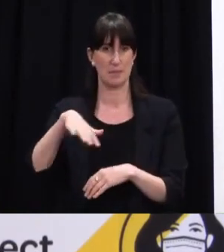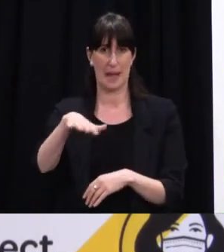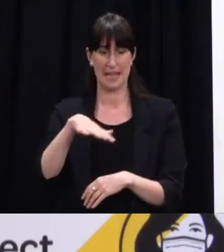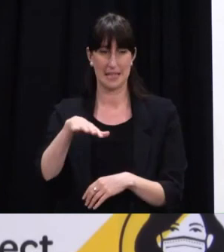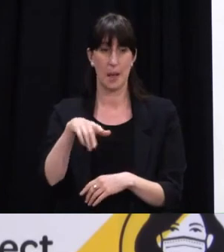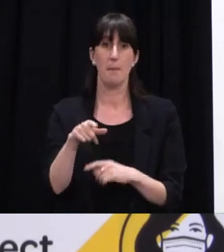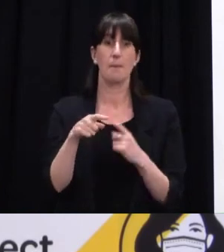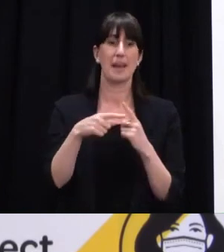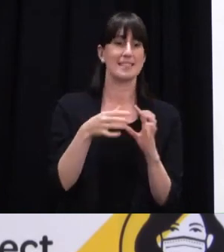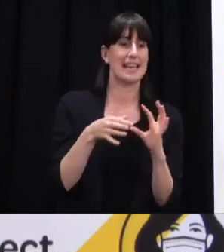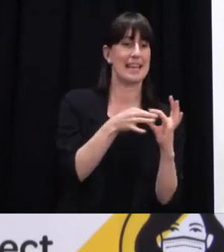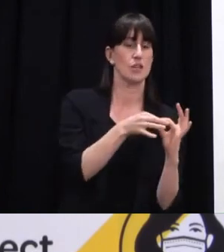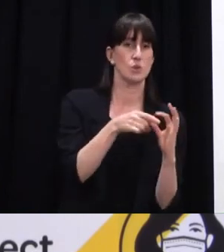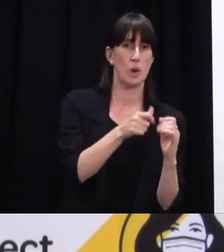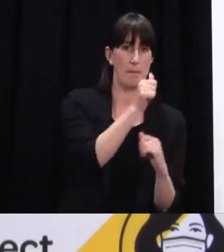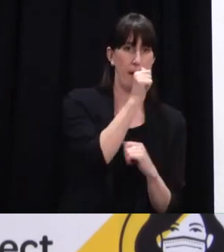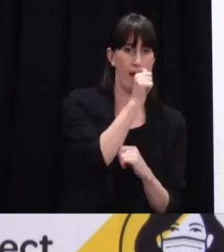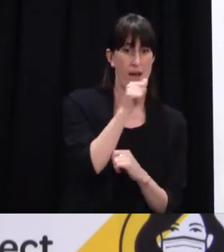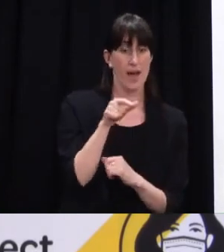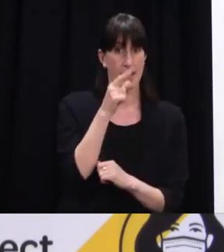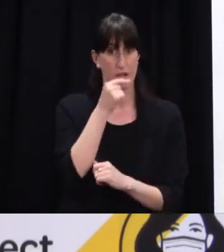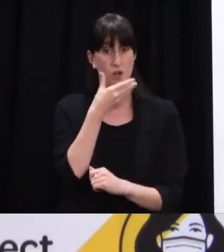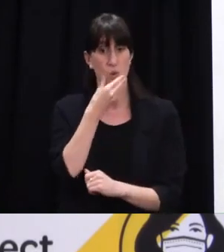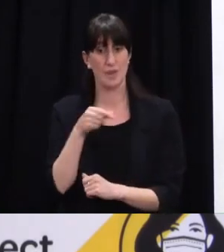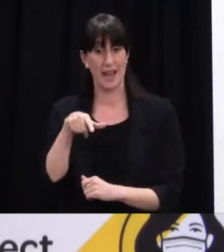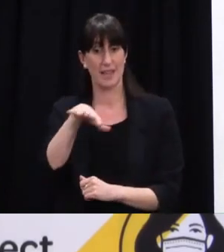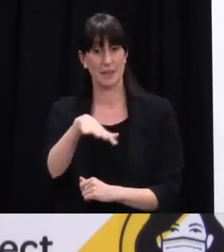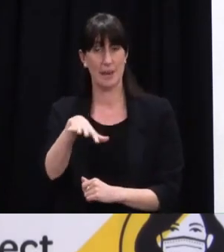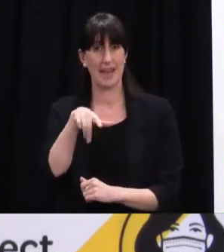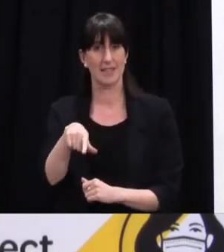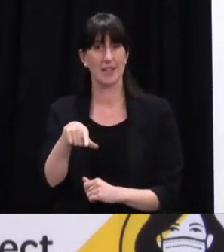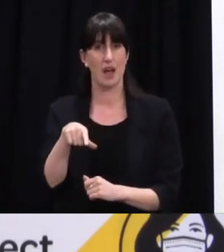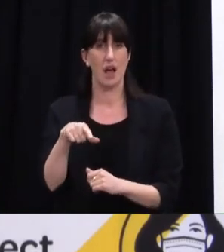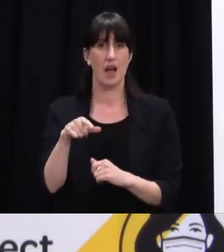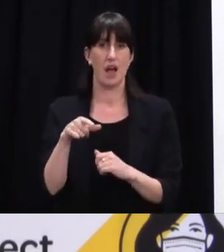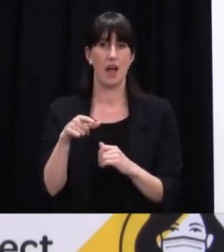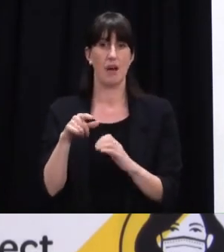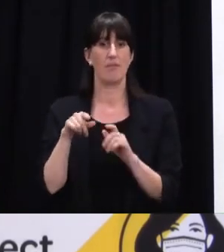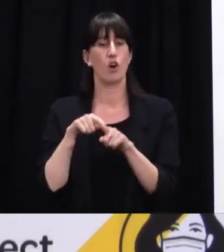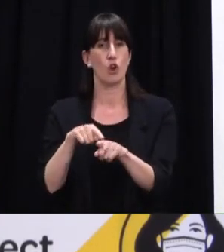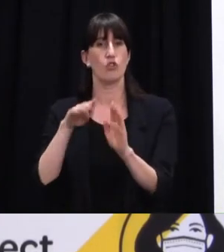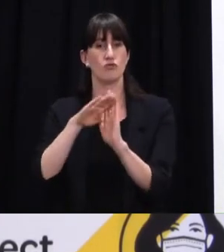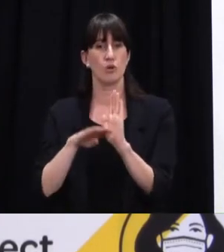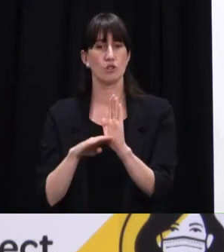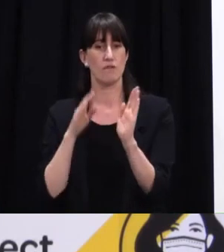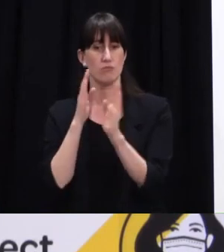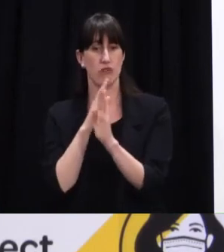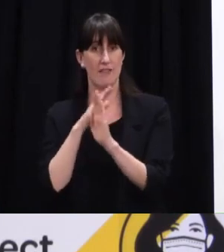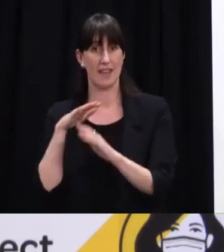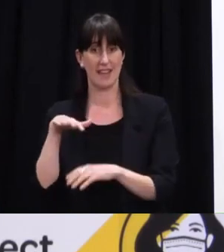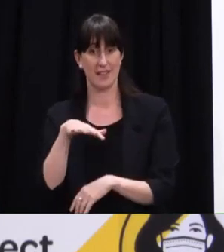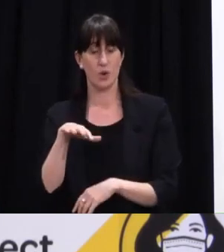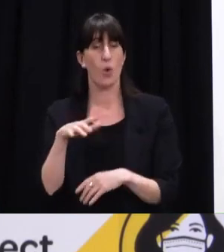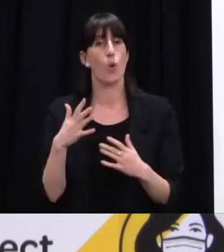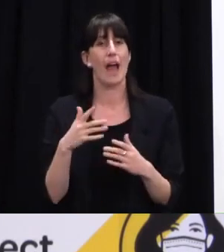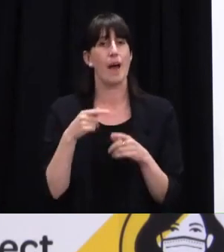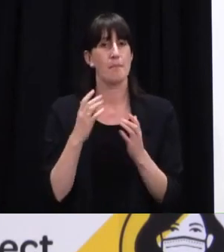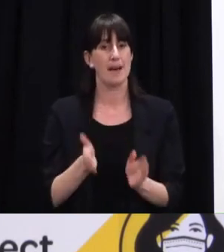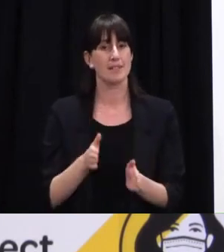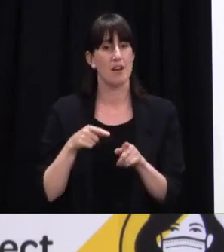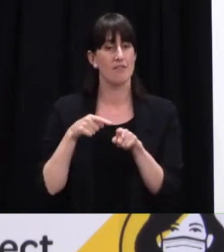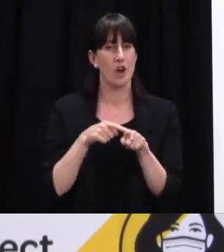private social gathering venue or if it applies under the bar nightclub type restrictions